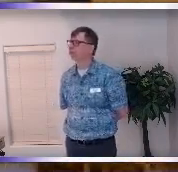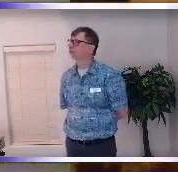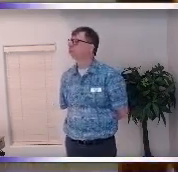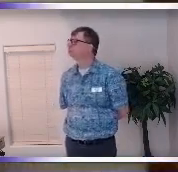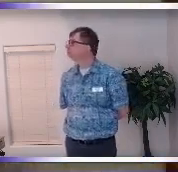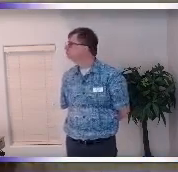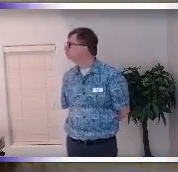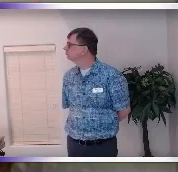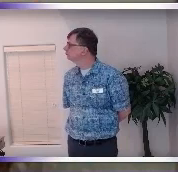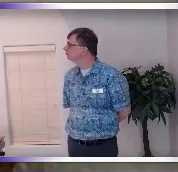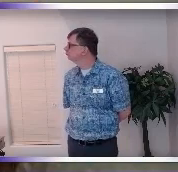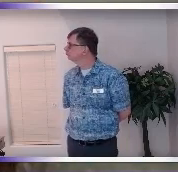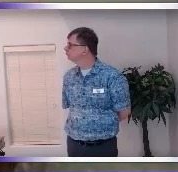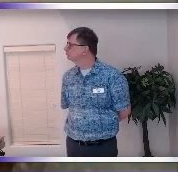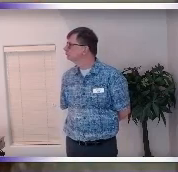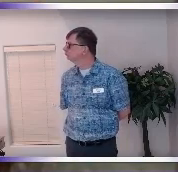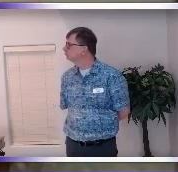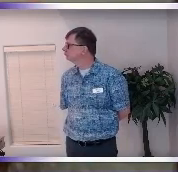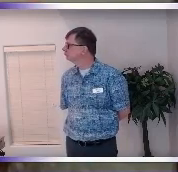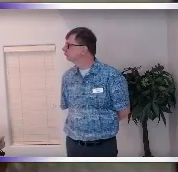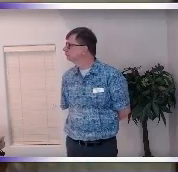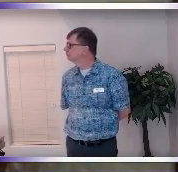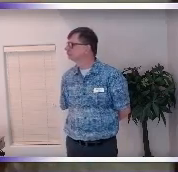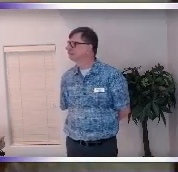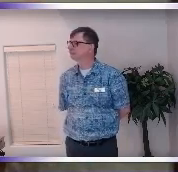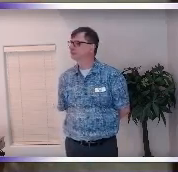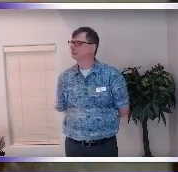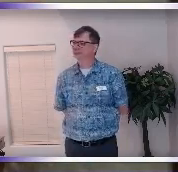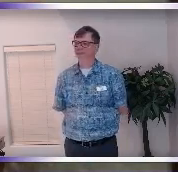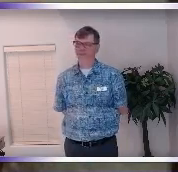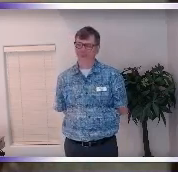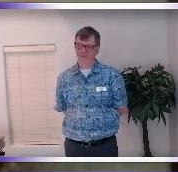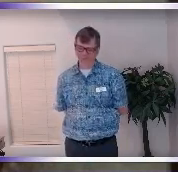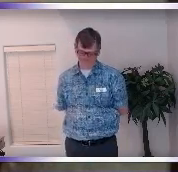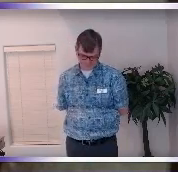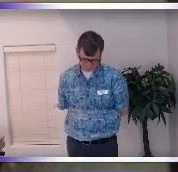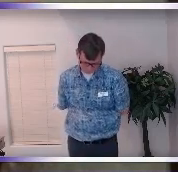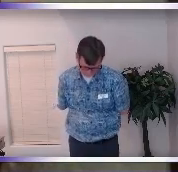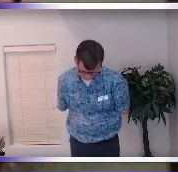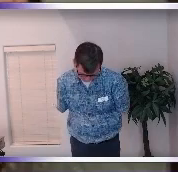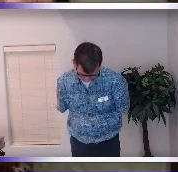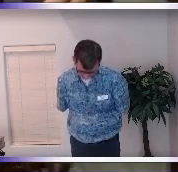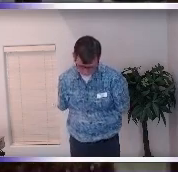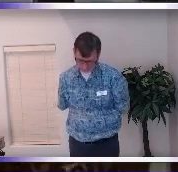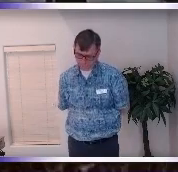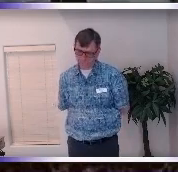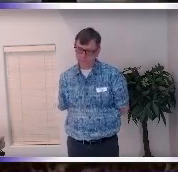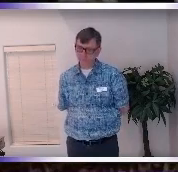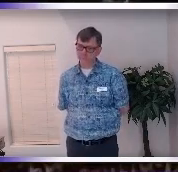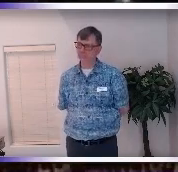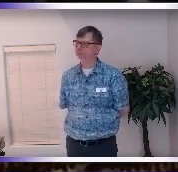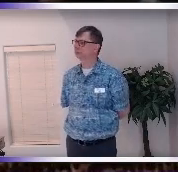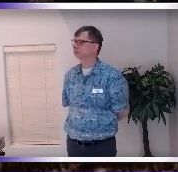and we'll have a visitor that wears a red suit for the kiddos and we're gonna have cookies and coffee